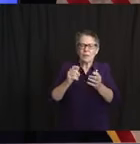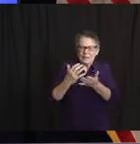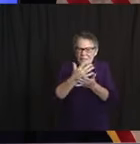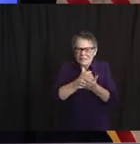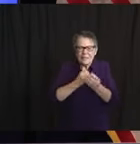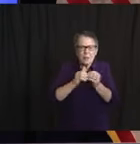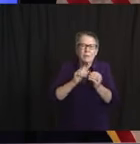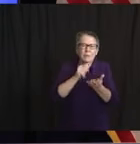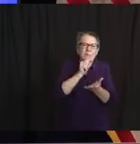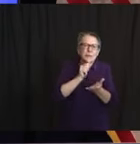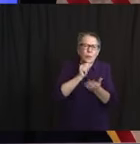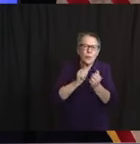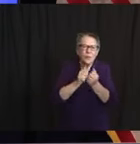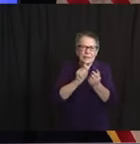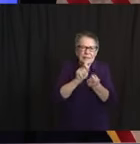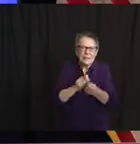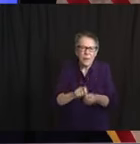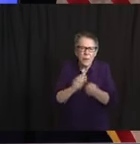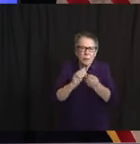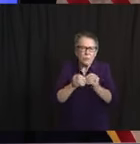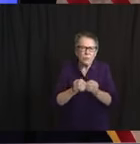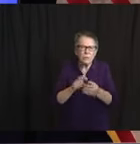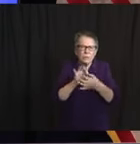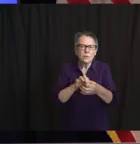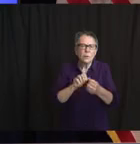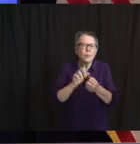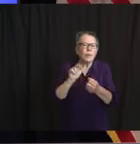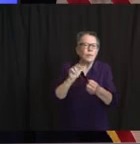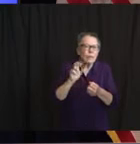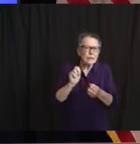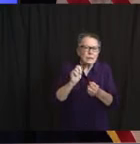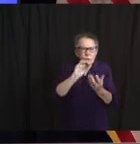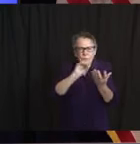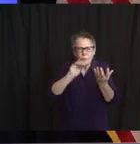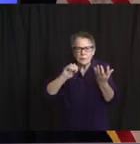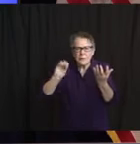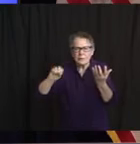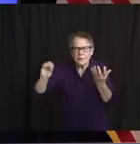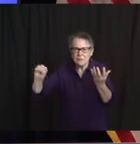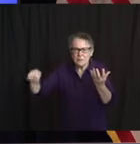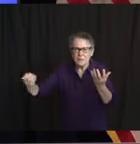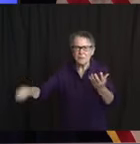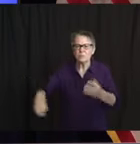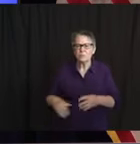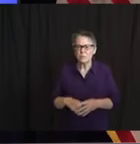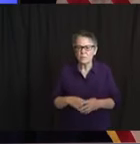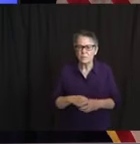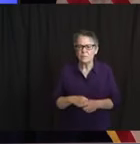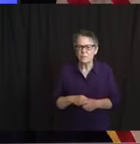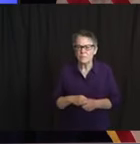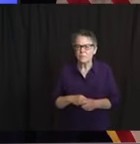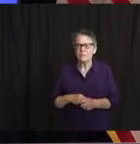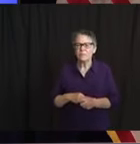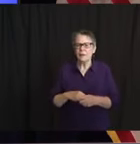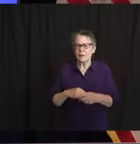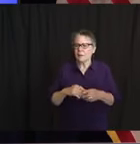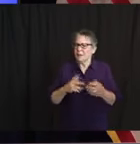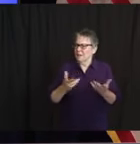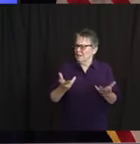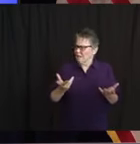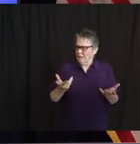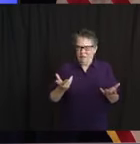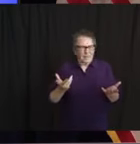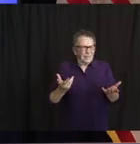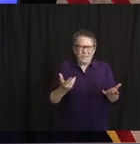A special place in hell reserved for people trying to scam you on contact tracing. Again, remember what Judy just